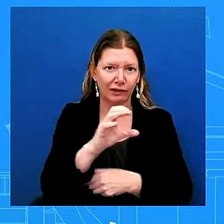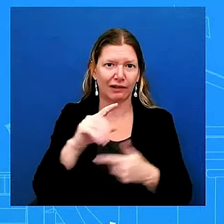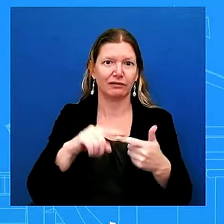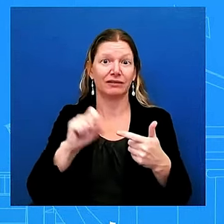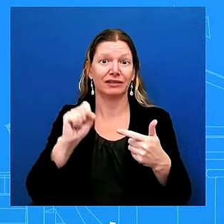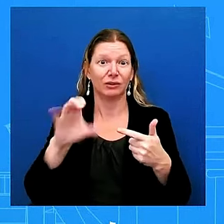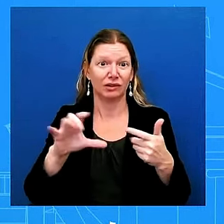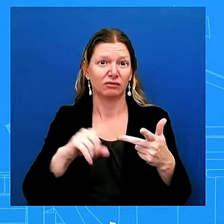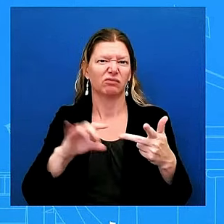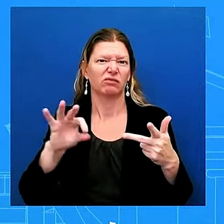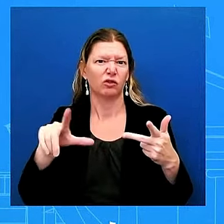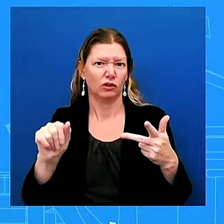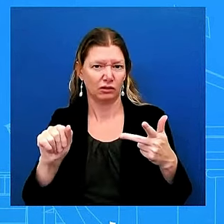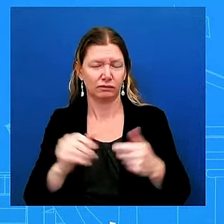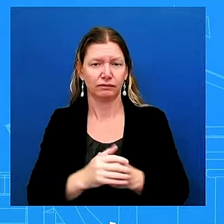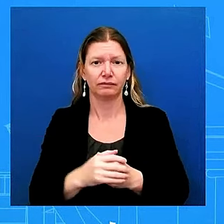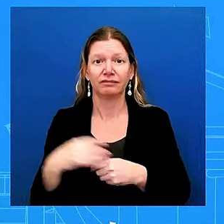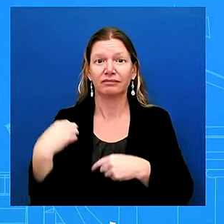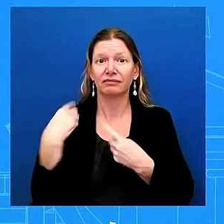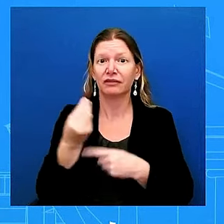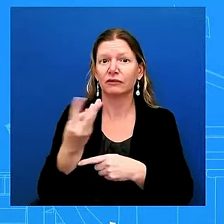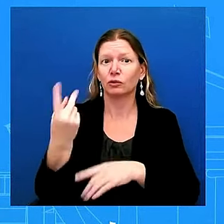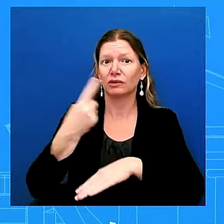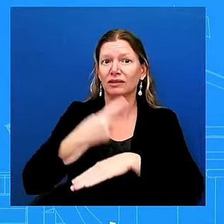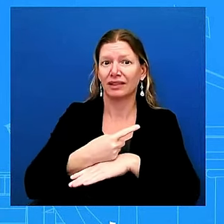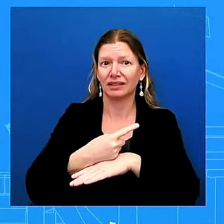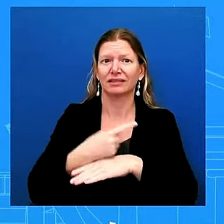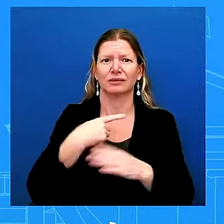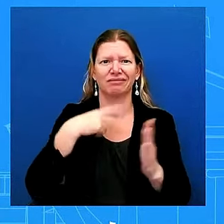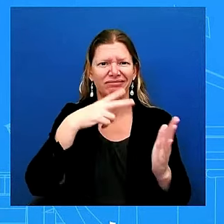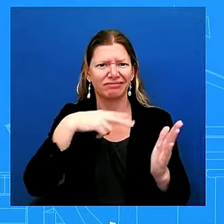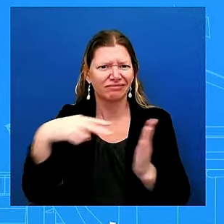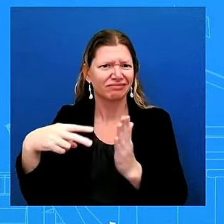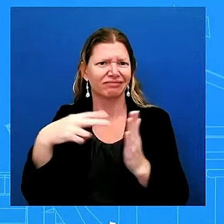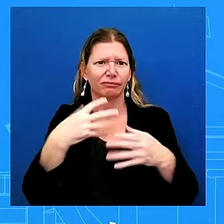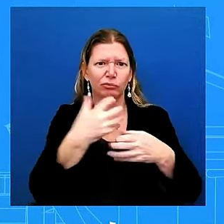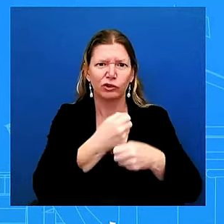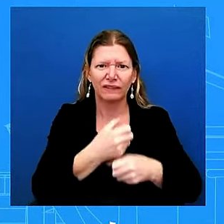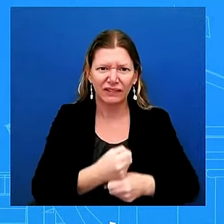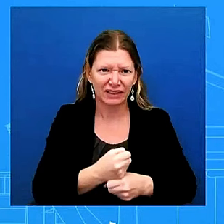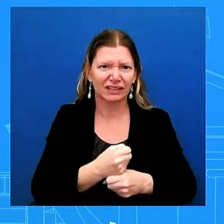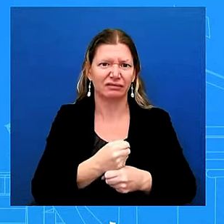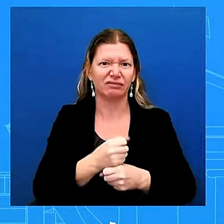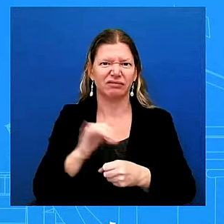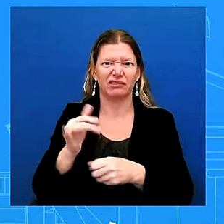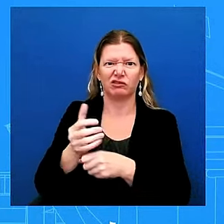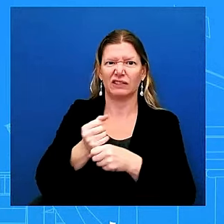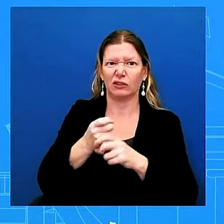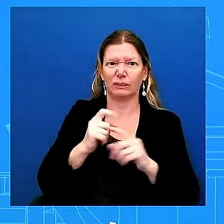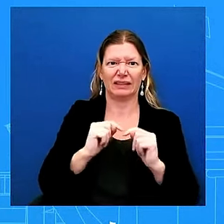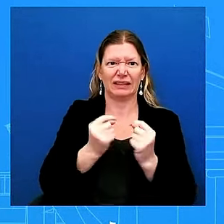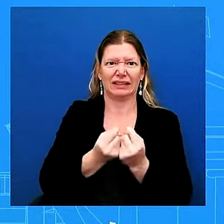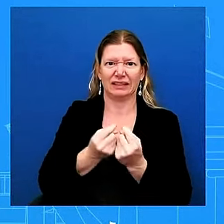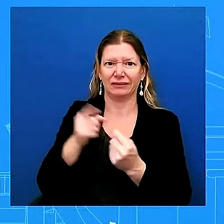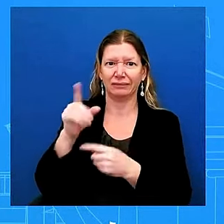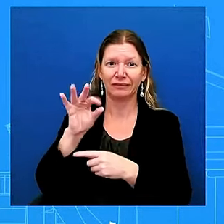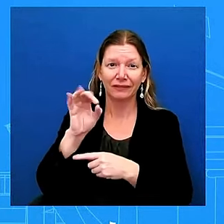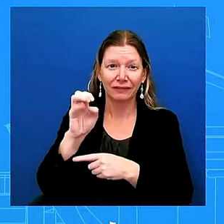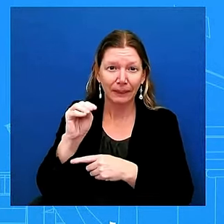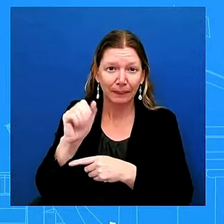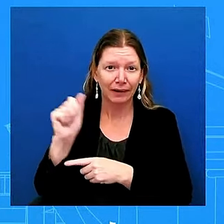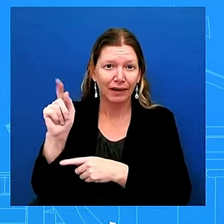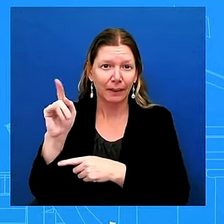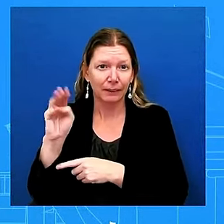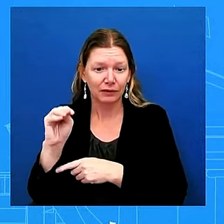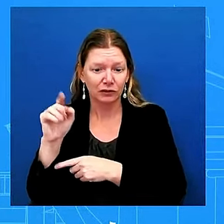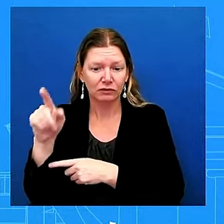from his team including fema administrator deanne criswell and his homeland security advisor liz sherwood rand randall who is here with us